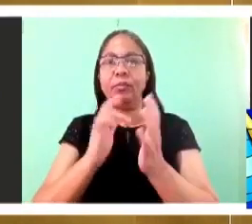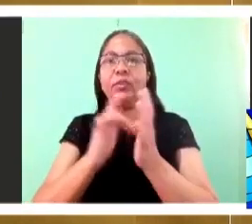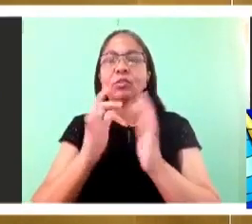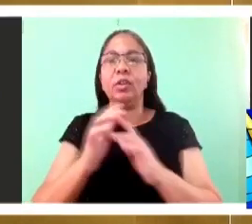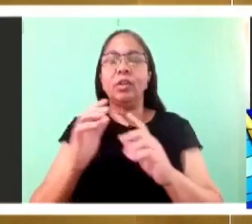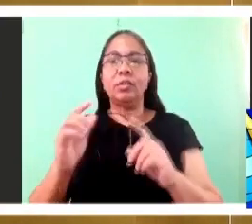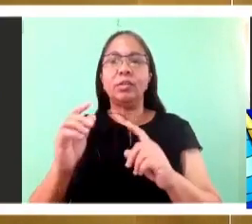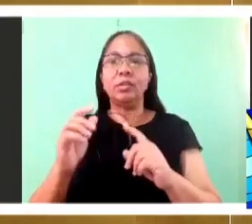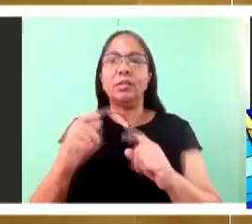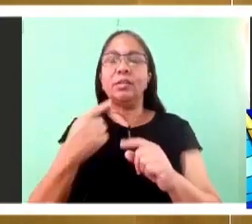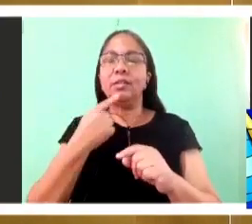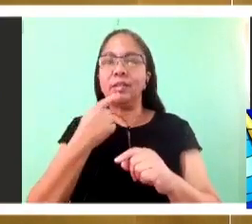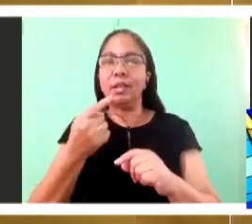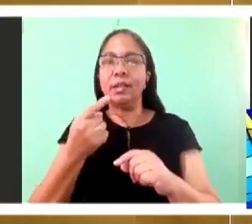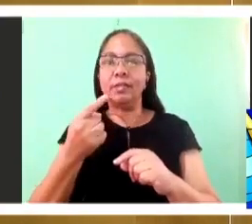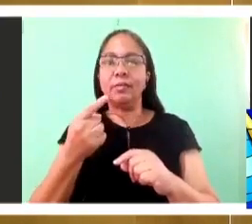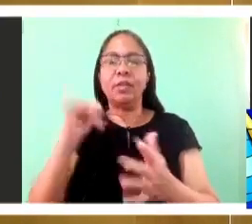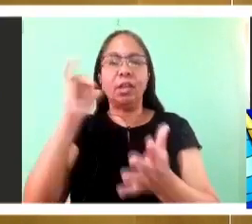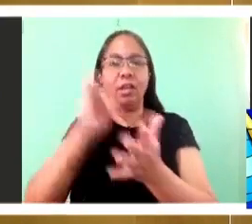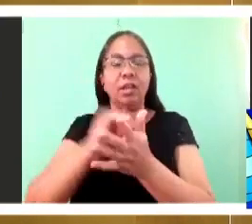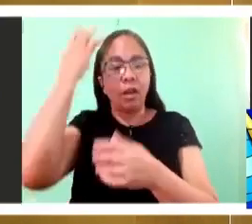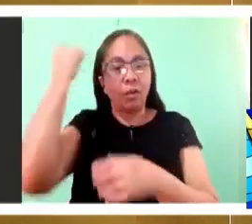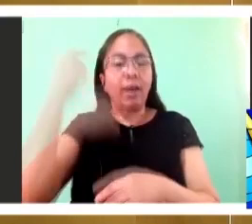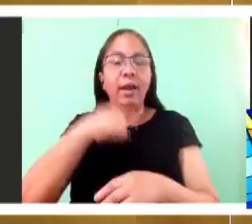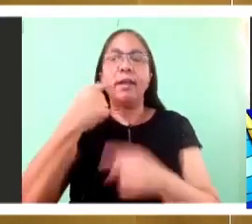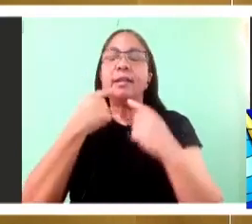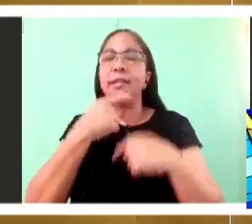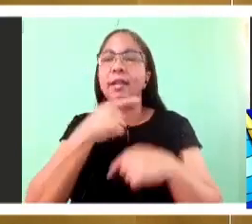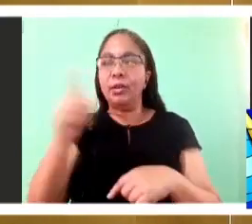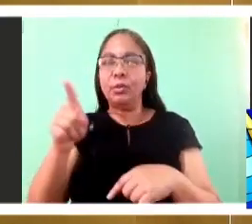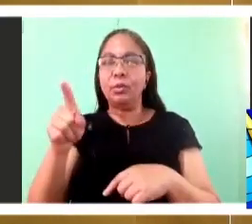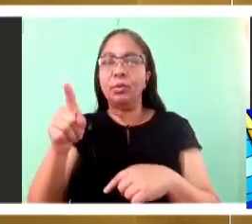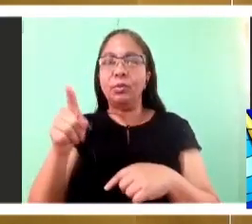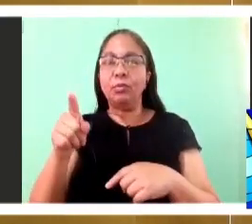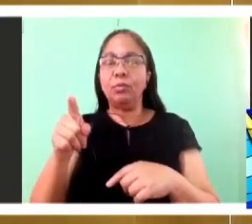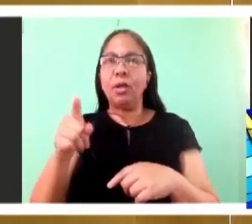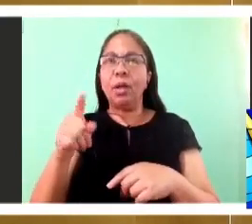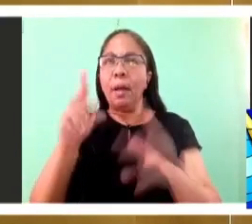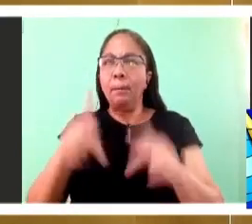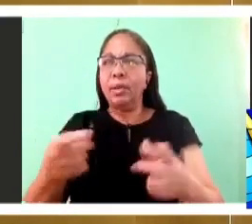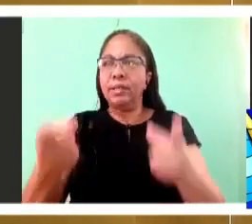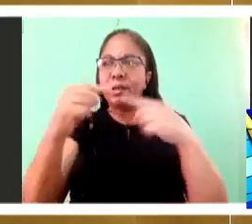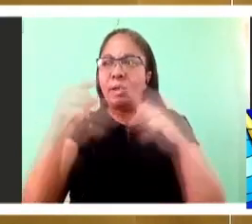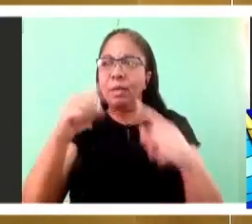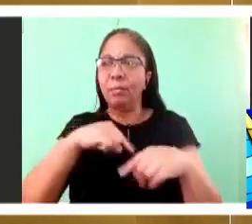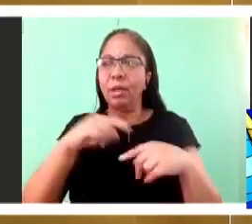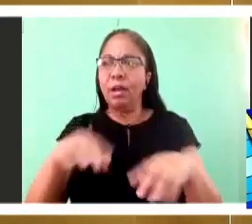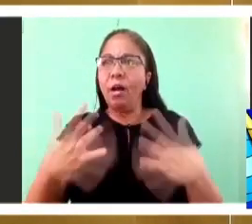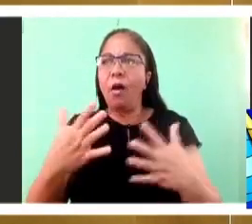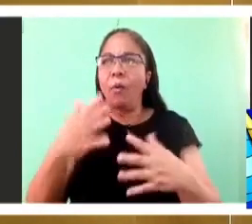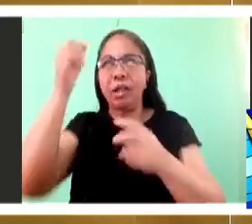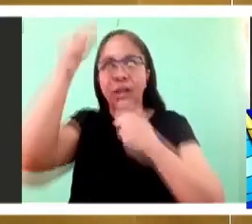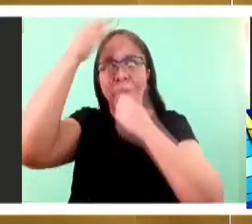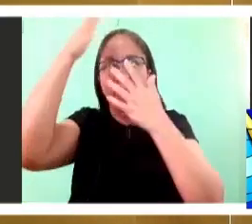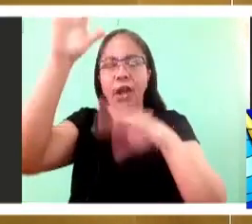him. After this, many of his disciples left him and stopped going with him.